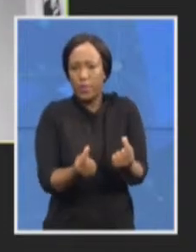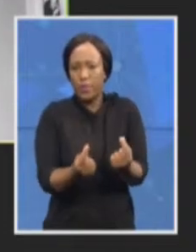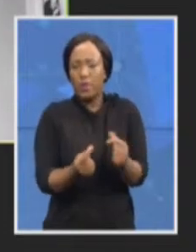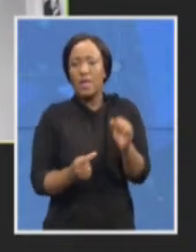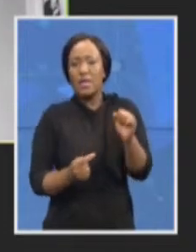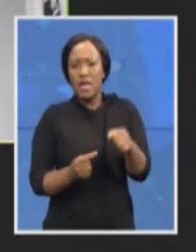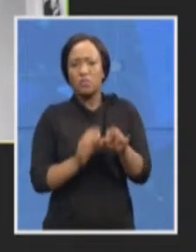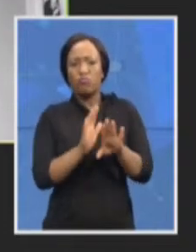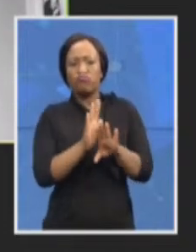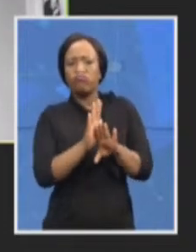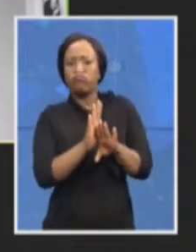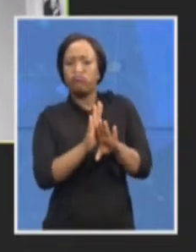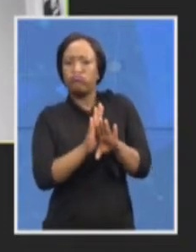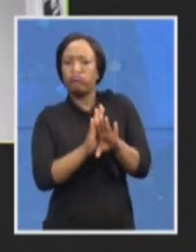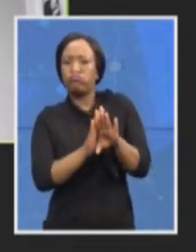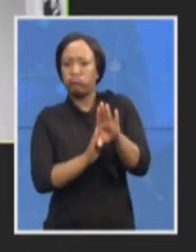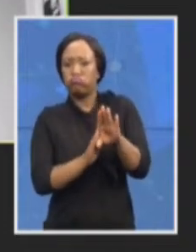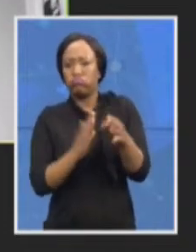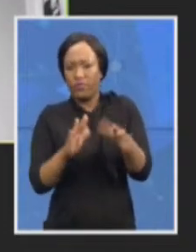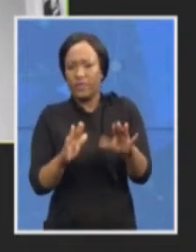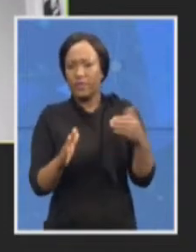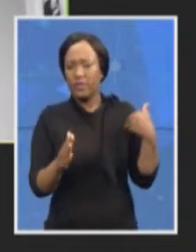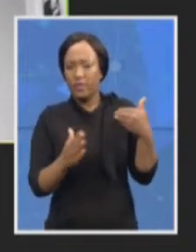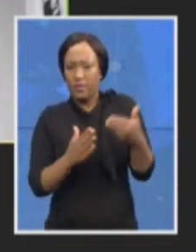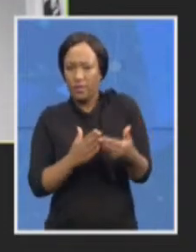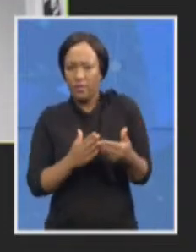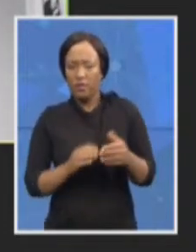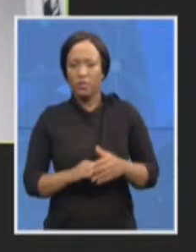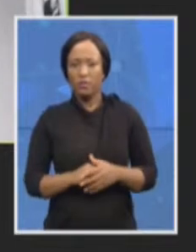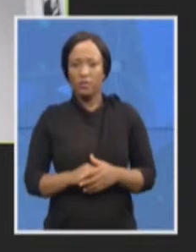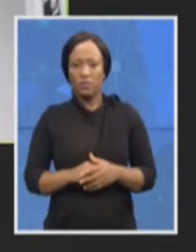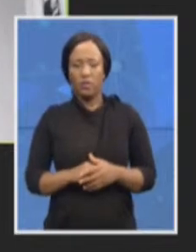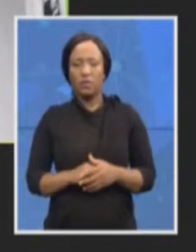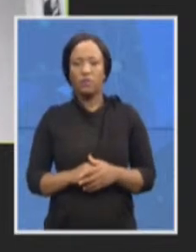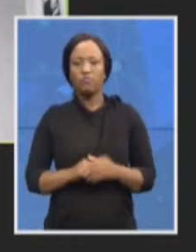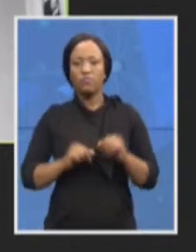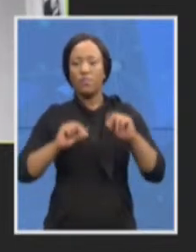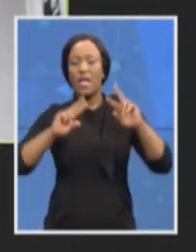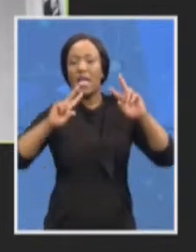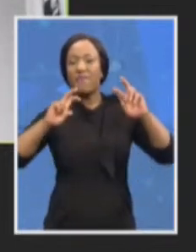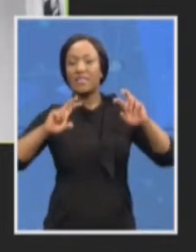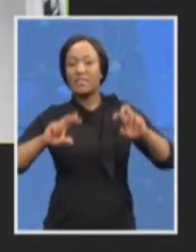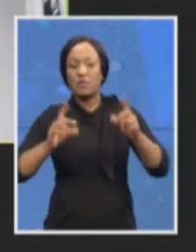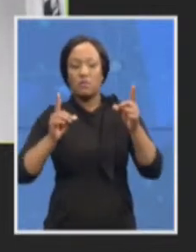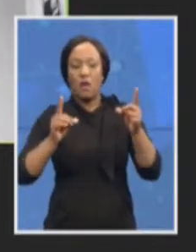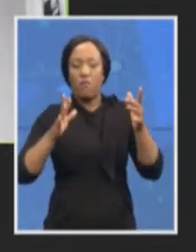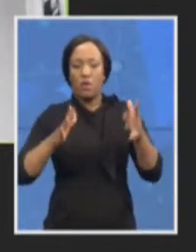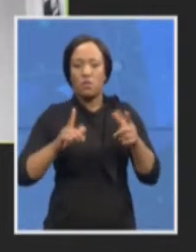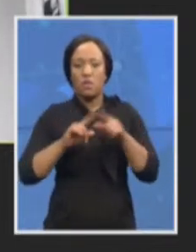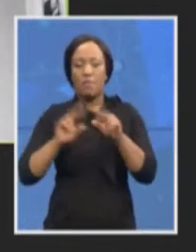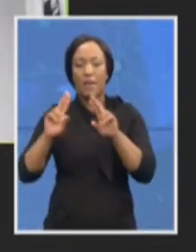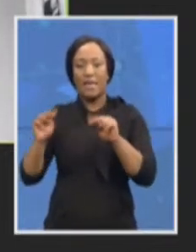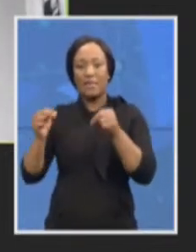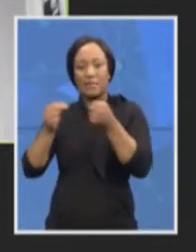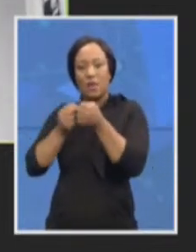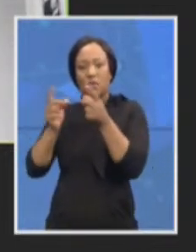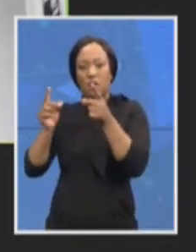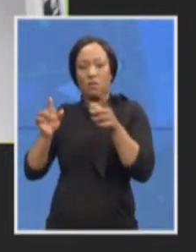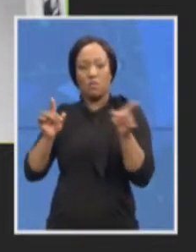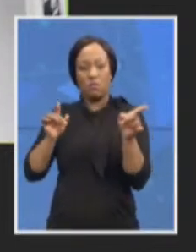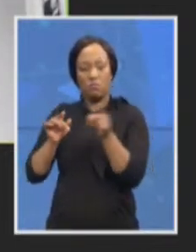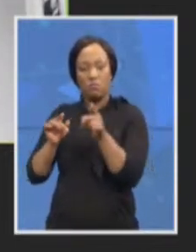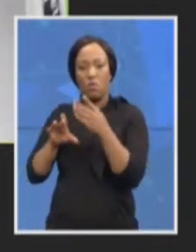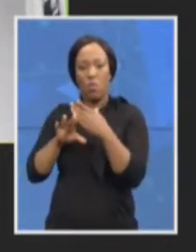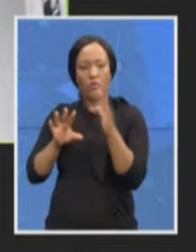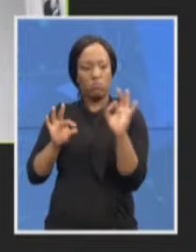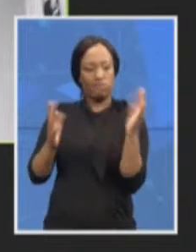And an investigating director and the national director need to be fully aligned on the overall strategy of the directorate, on the prosecution